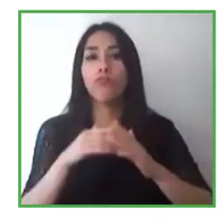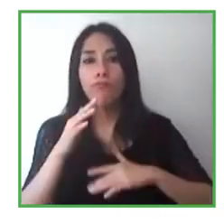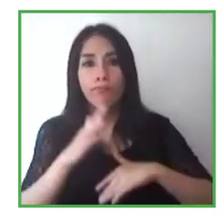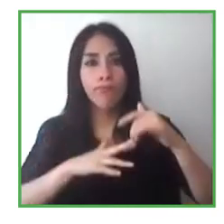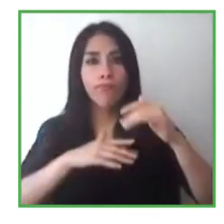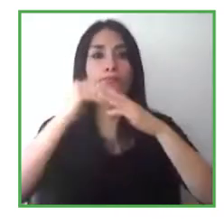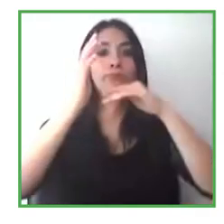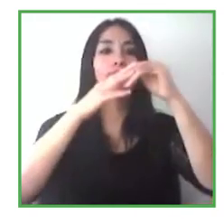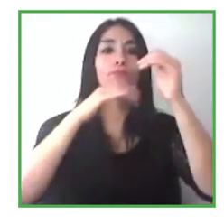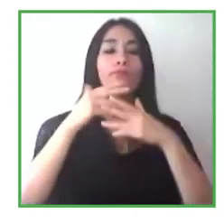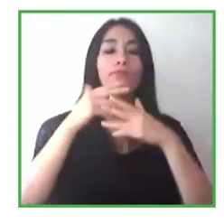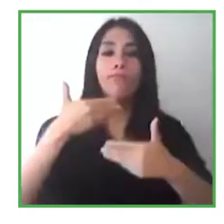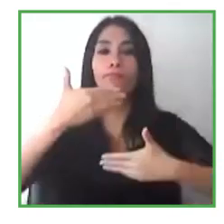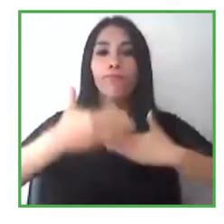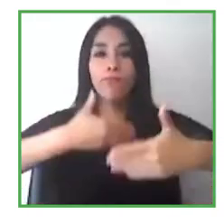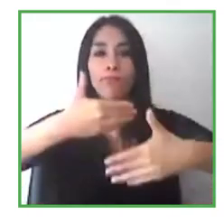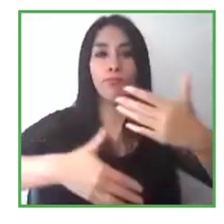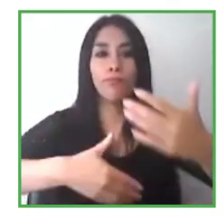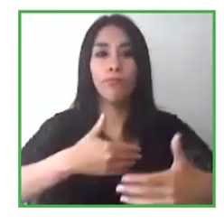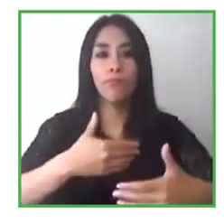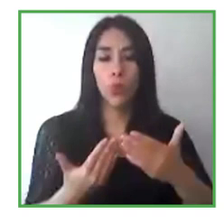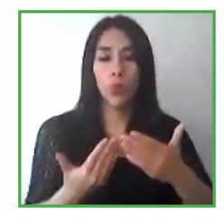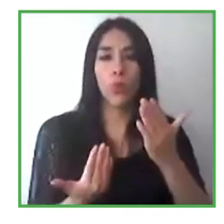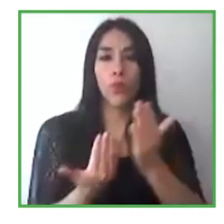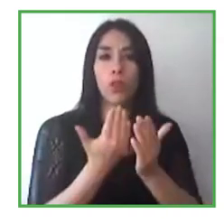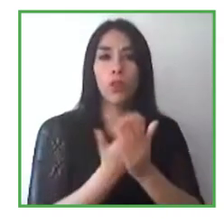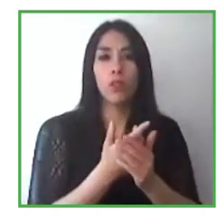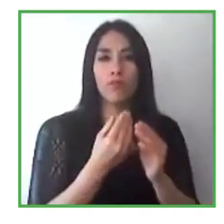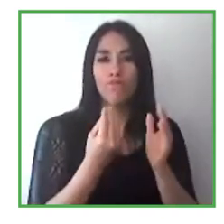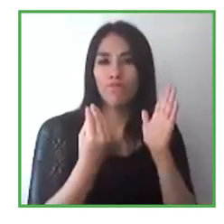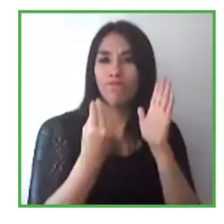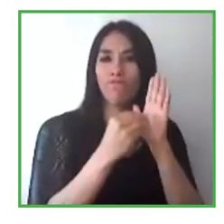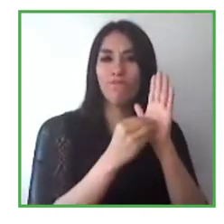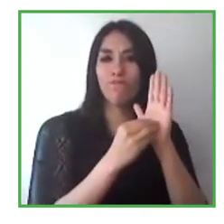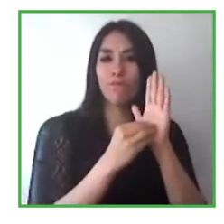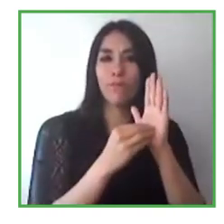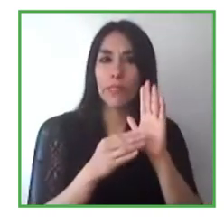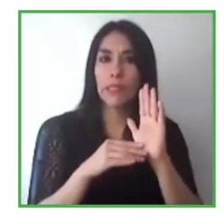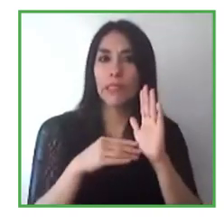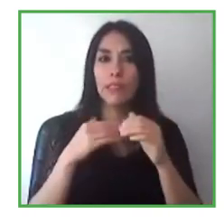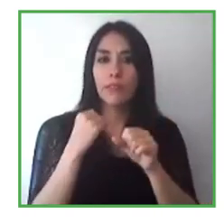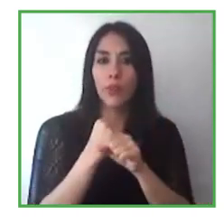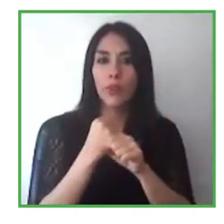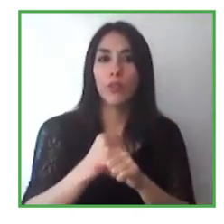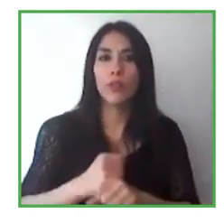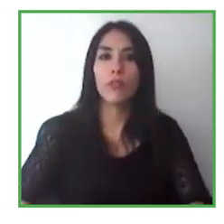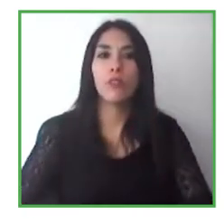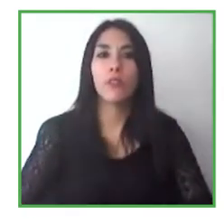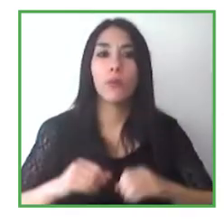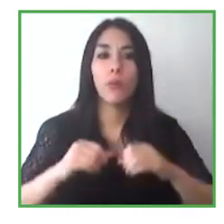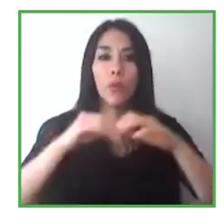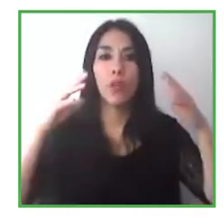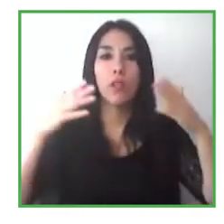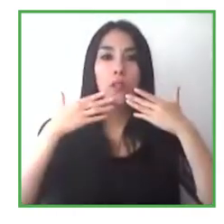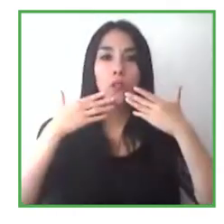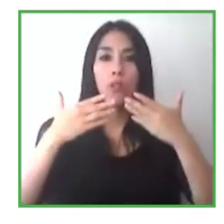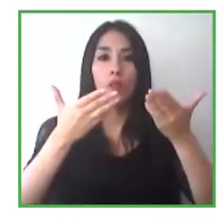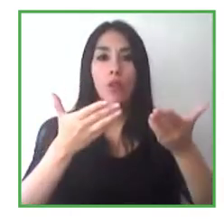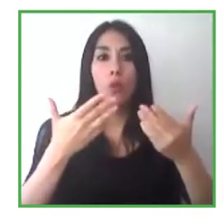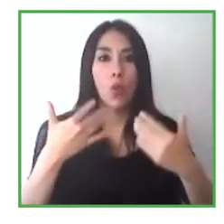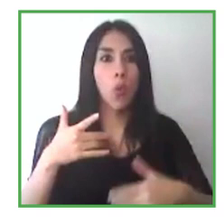Excellent. Thank you very much. And a great message. Very, very, very true. I think we're all experiencing that.